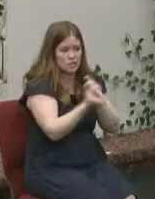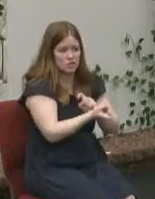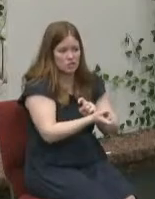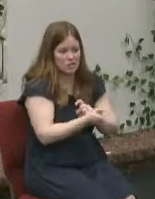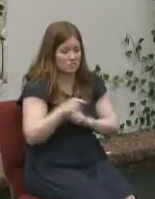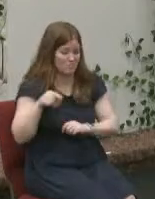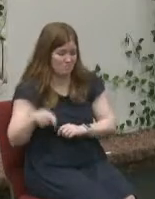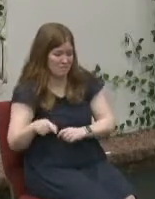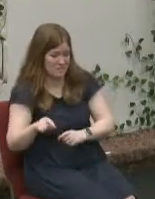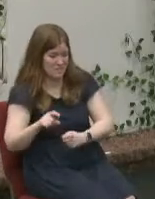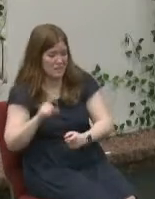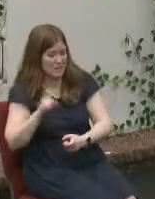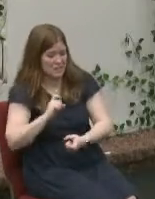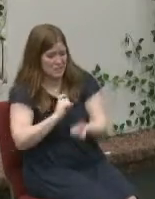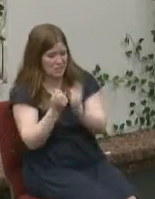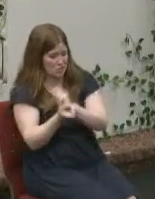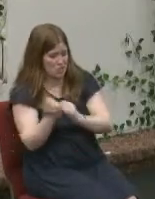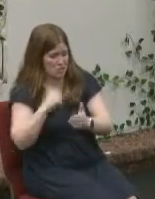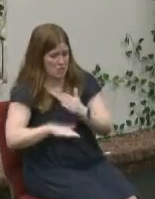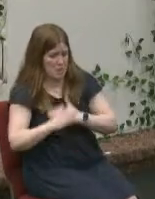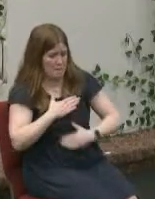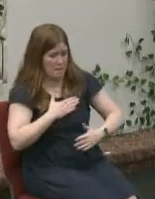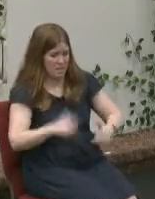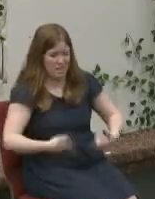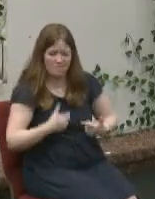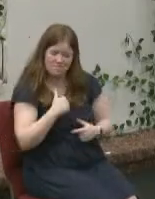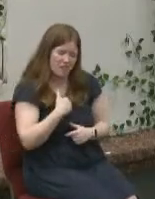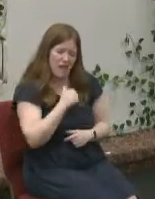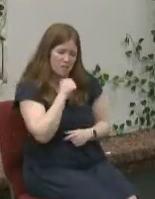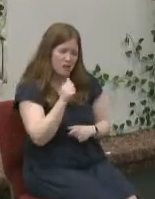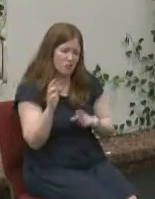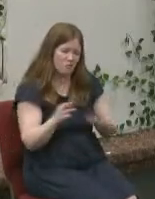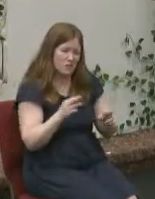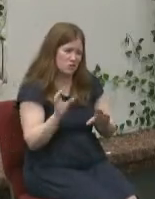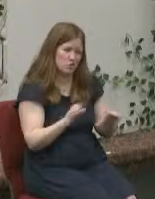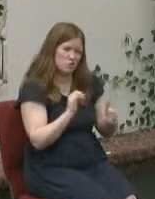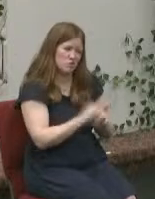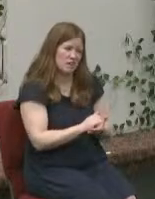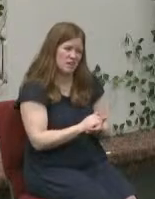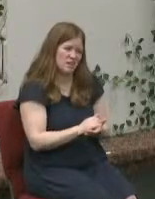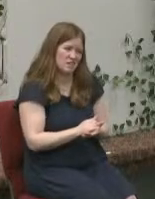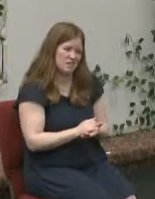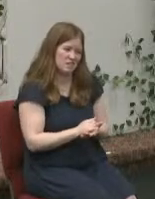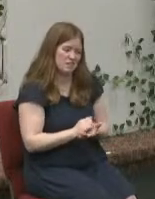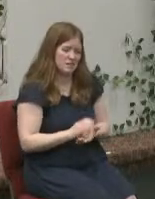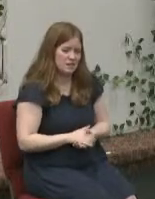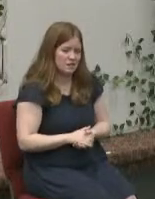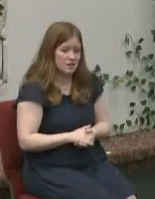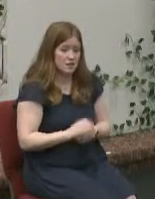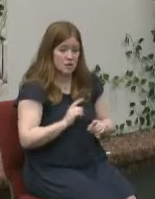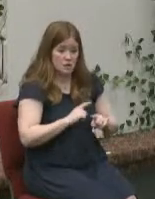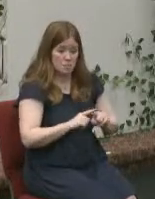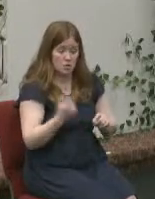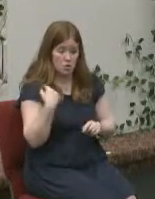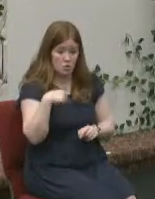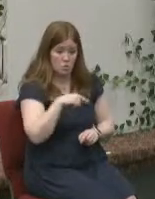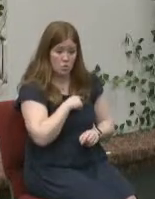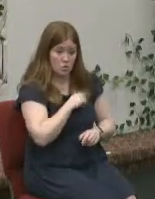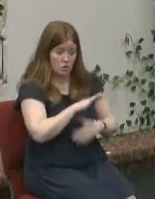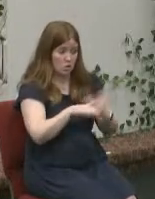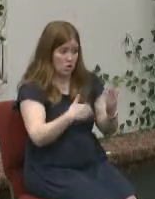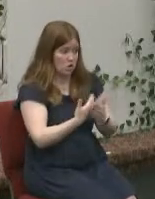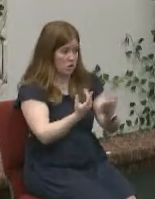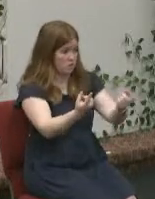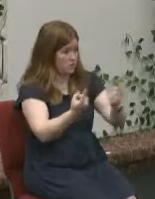this would have to be different and i'm not ready to lose any of those things see we've all come this morning